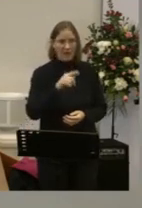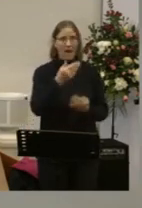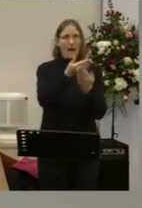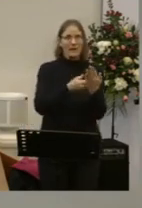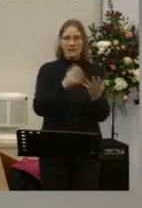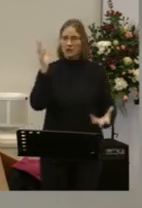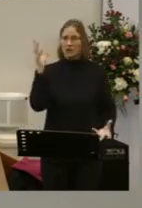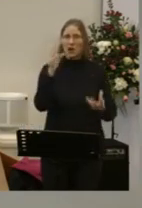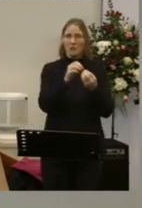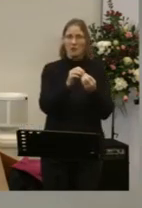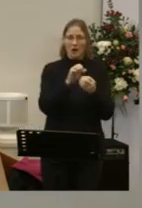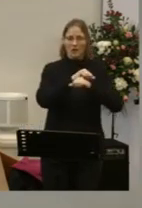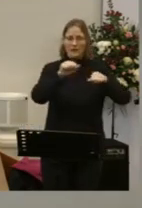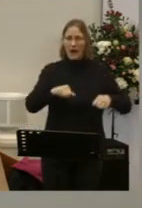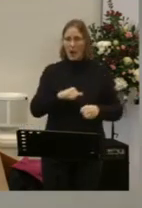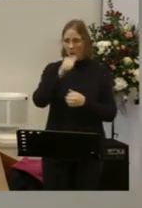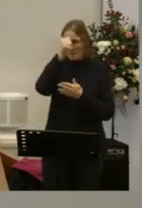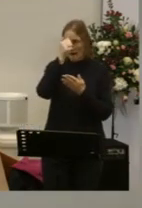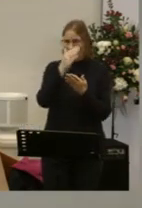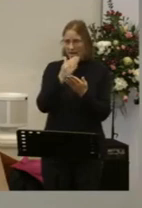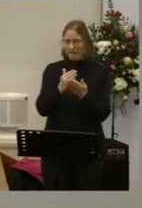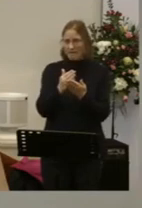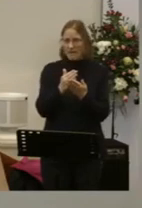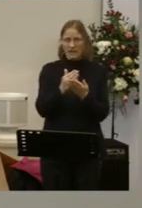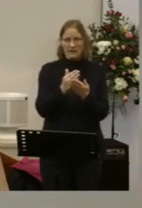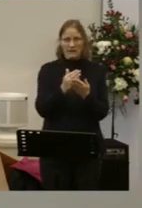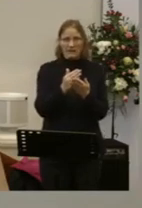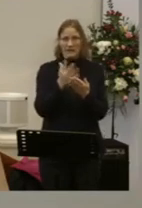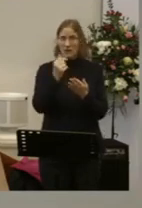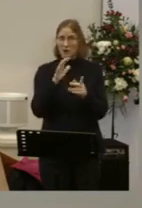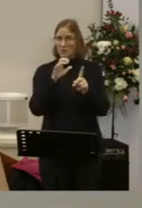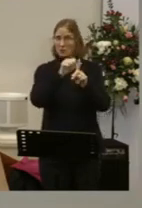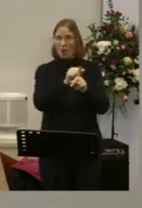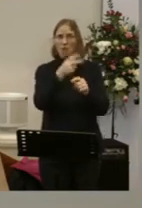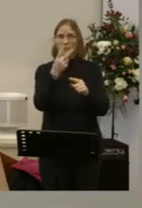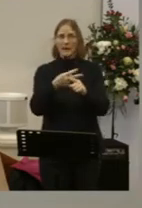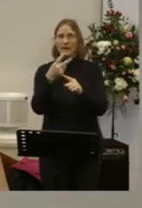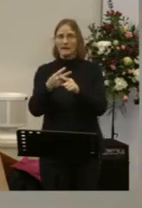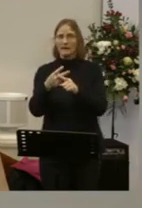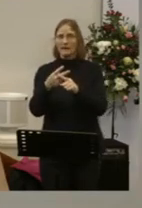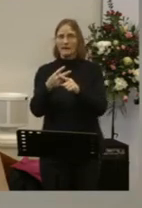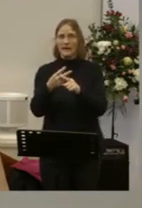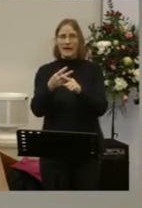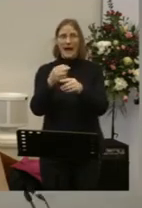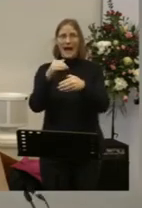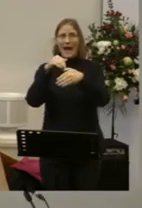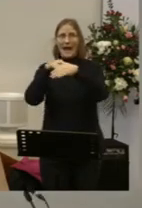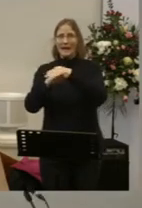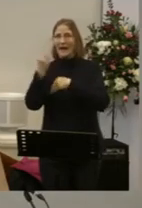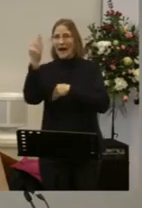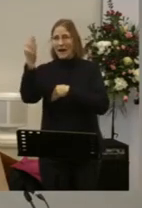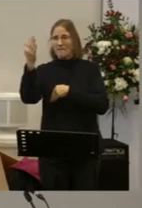Christians Of the hope that we have Of the truth that we hold Did you spot the repeating phrase? In him